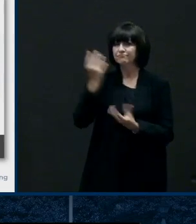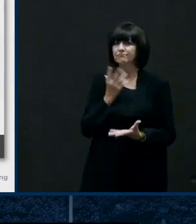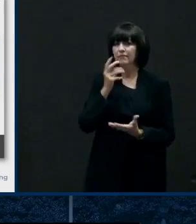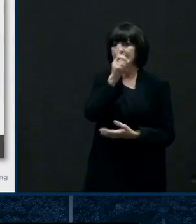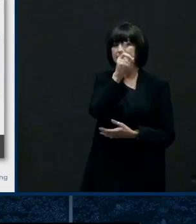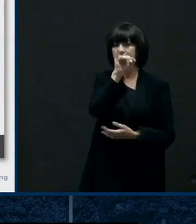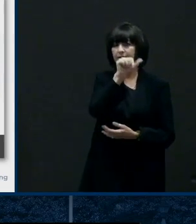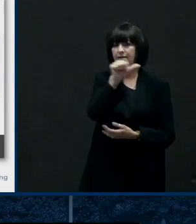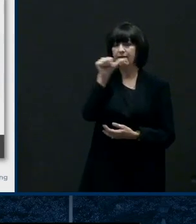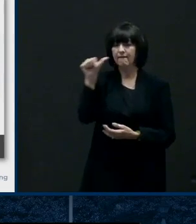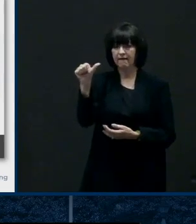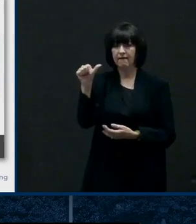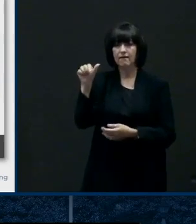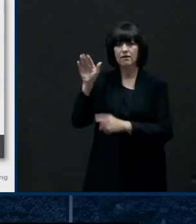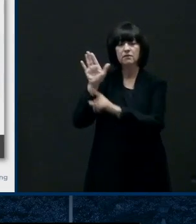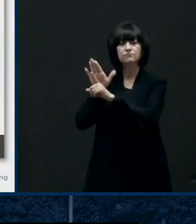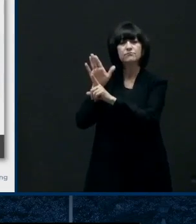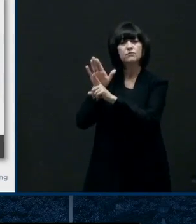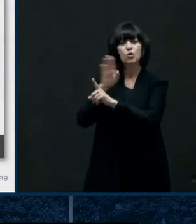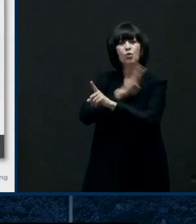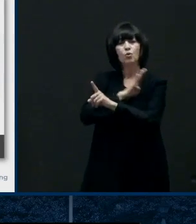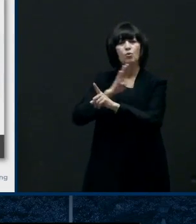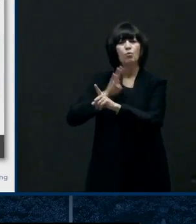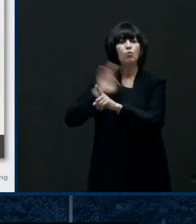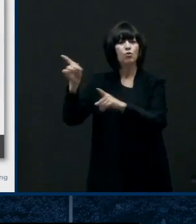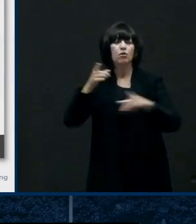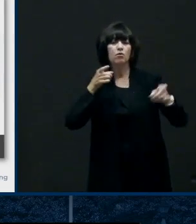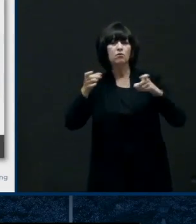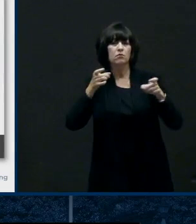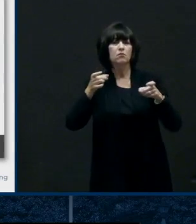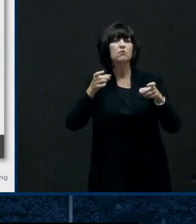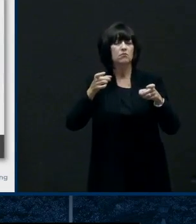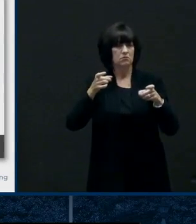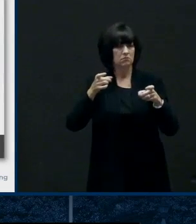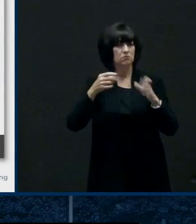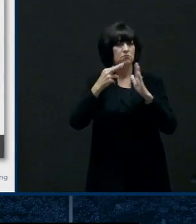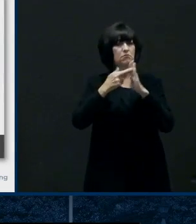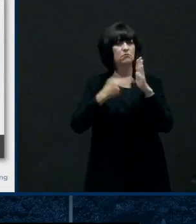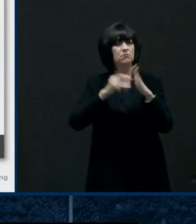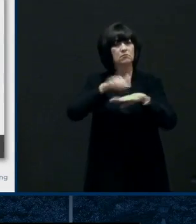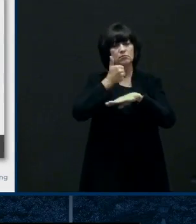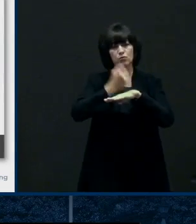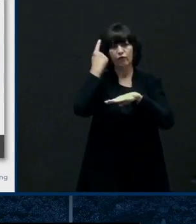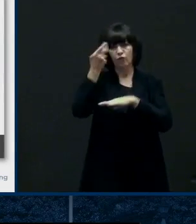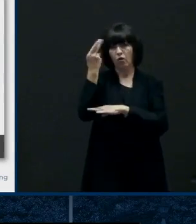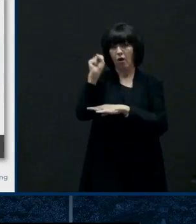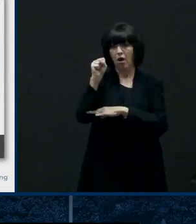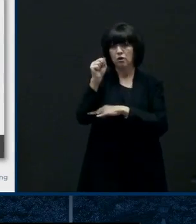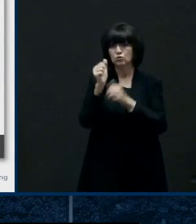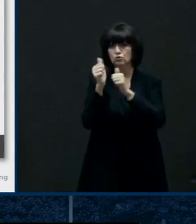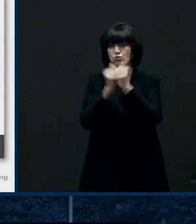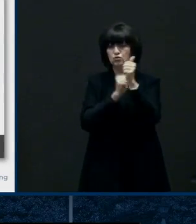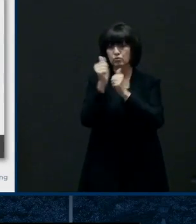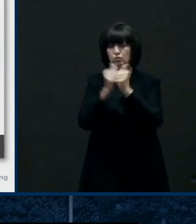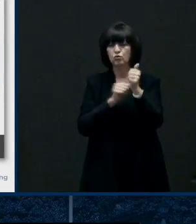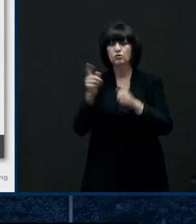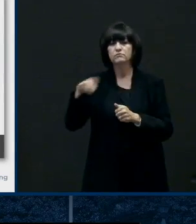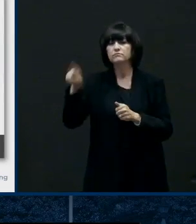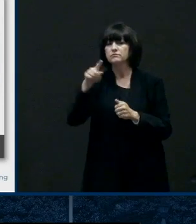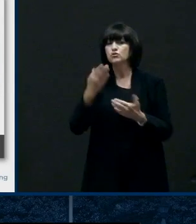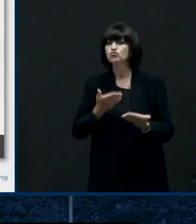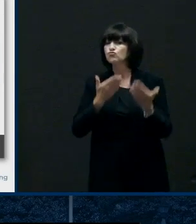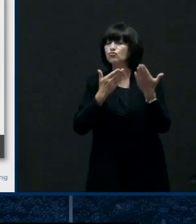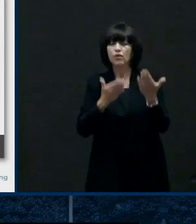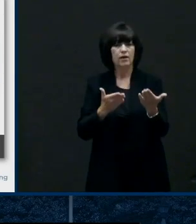uh that regulates uh high school sports in our interstate has come up with a a recommendation or a plan uh to